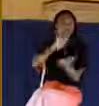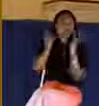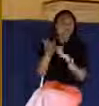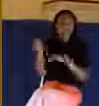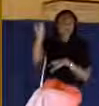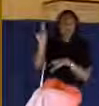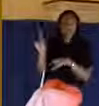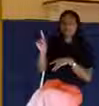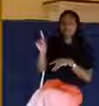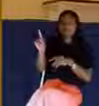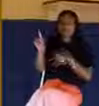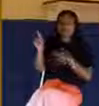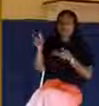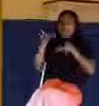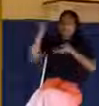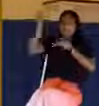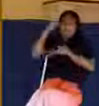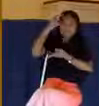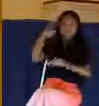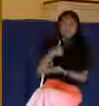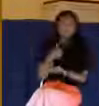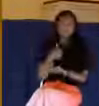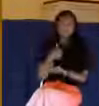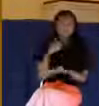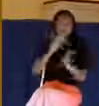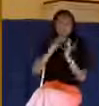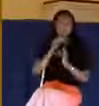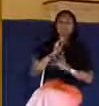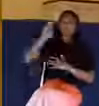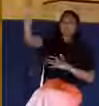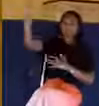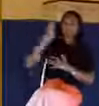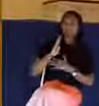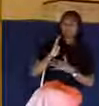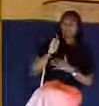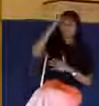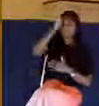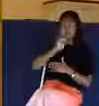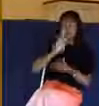am the way, the truth, and the life. No man comes unto the Father except through me.